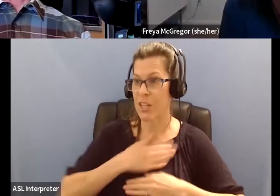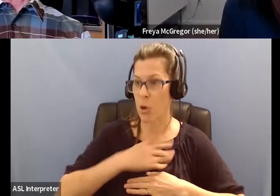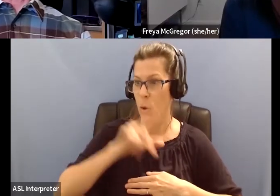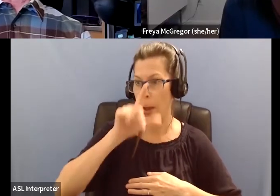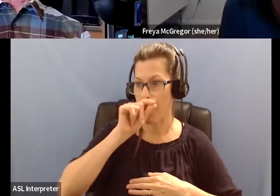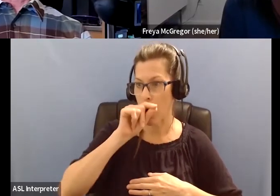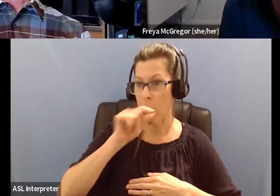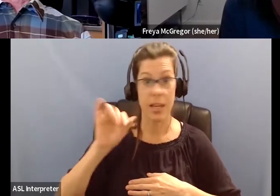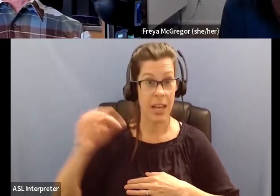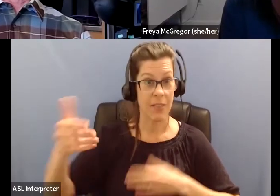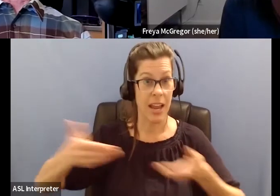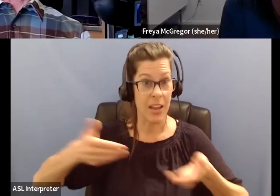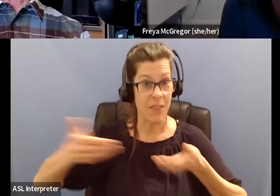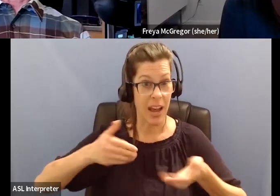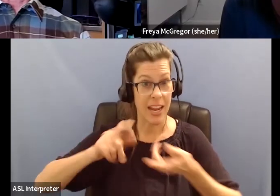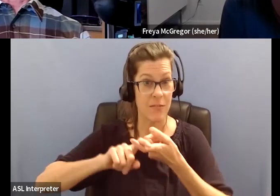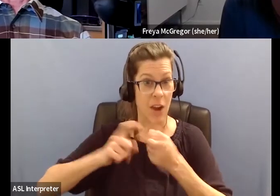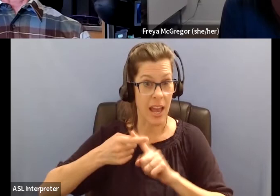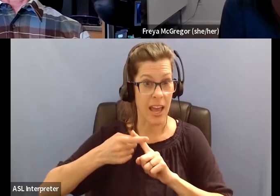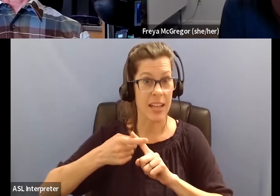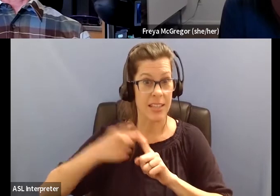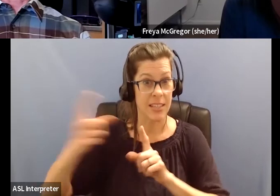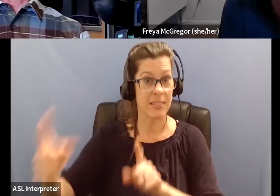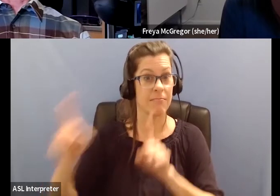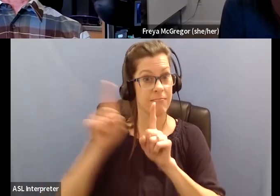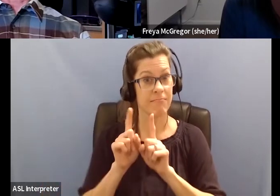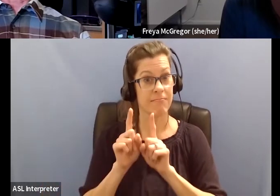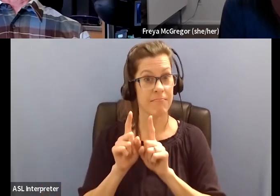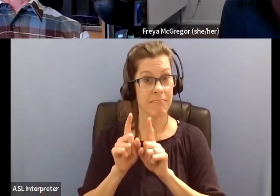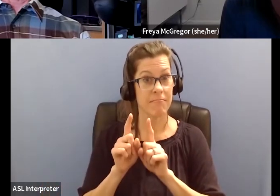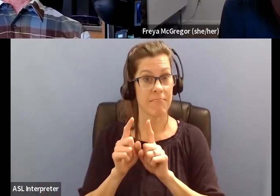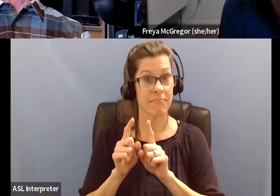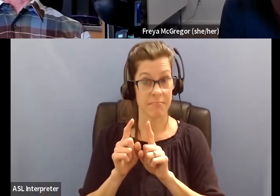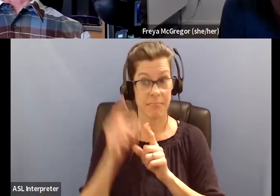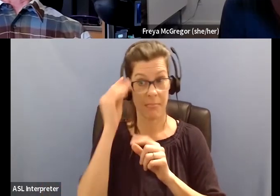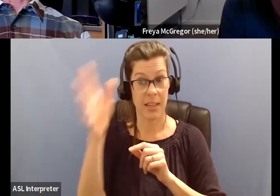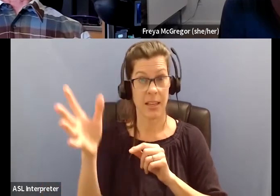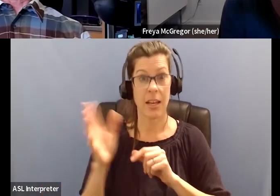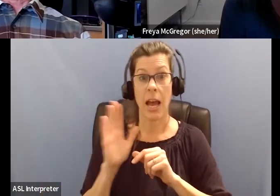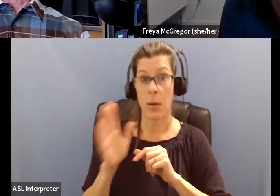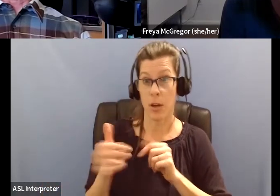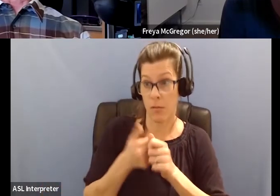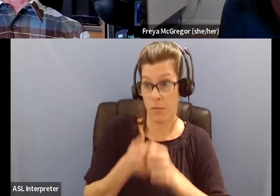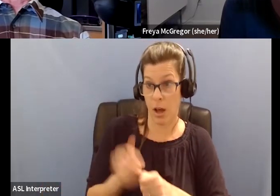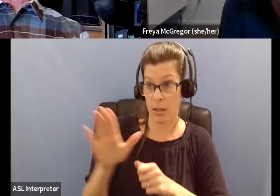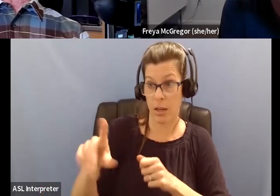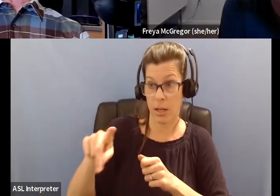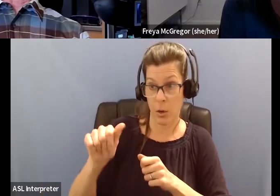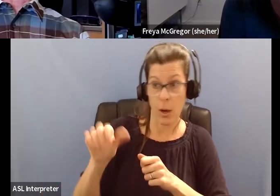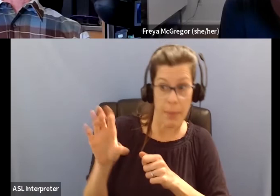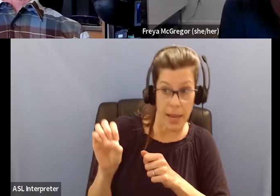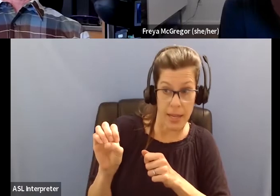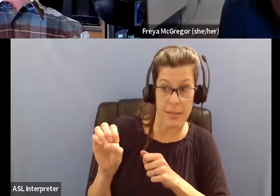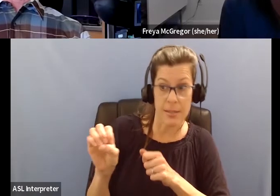inviting friends out, they're coming out with me and I either say, okay, I'm going to bird at your pace, or you bird at my